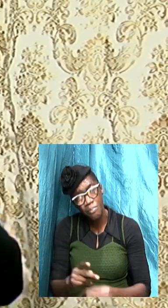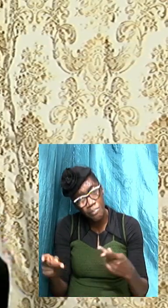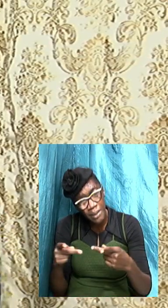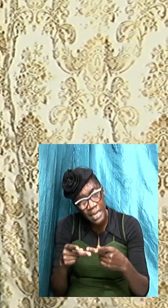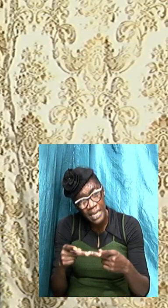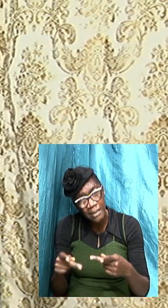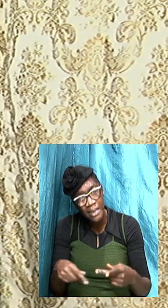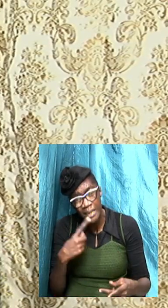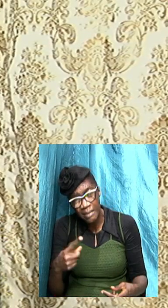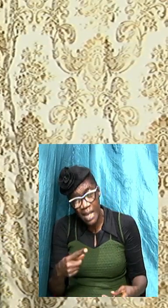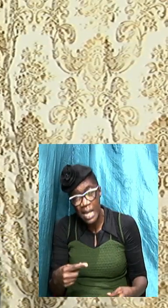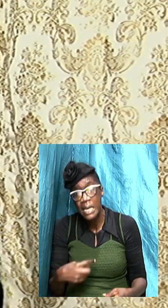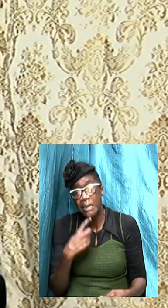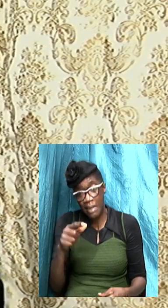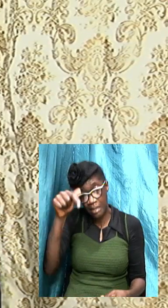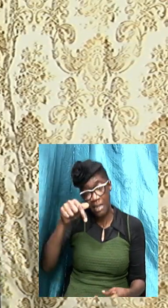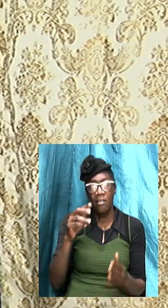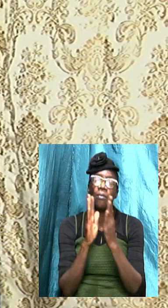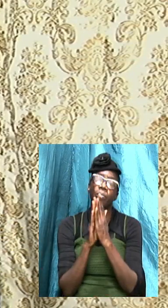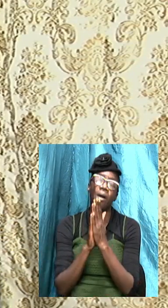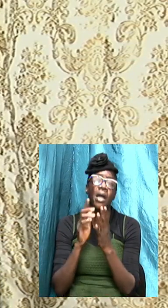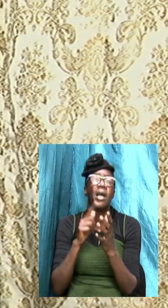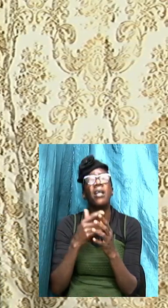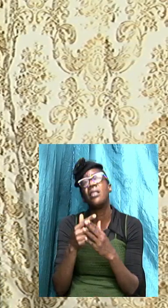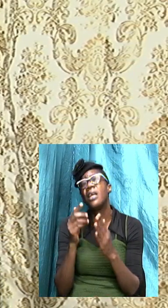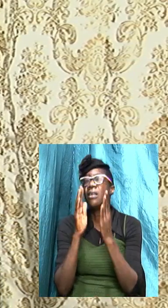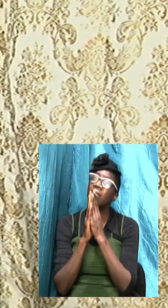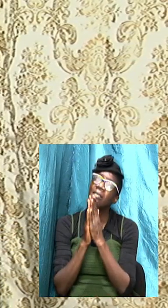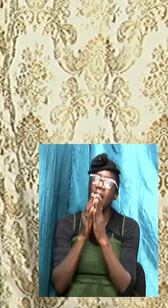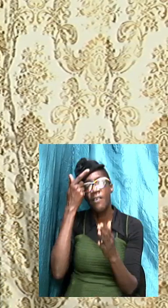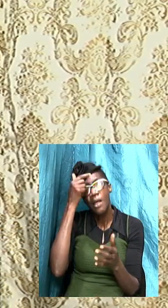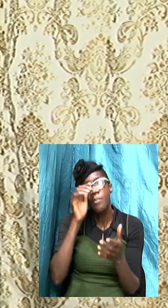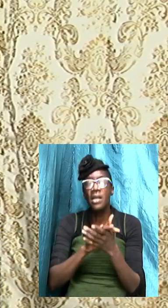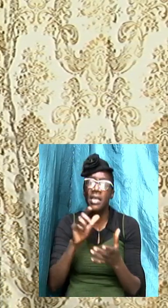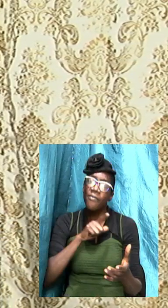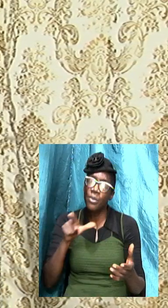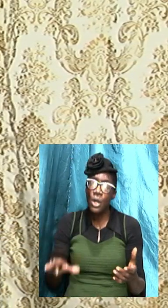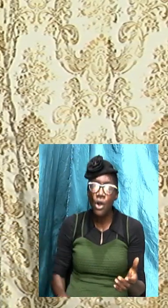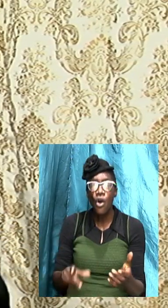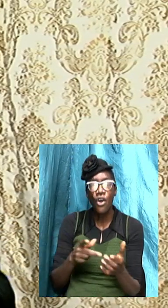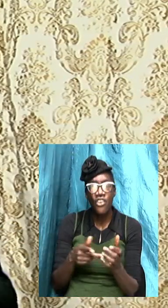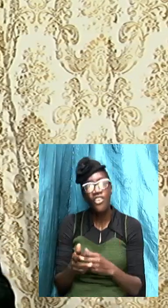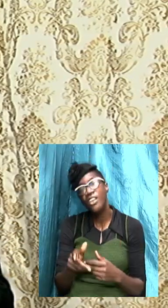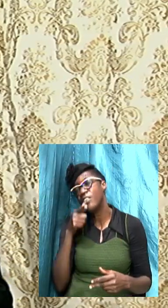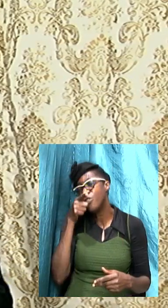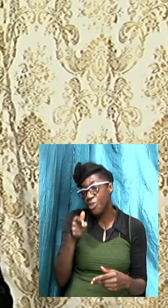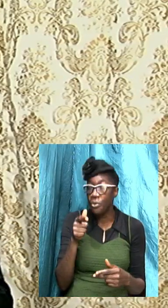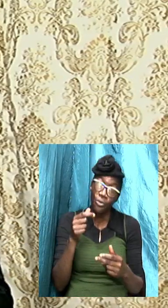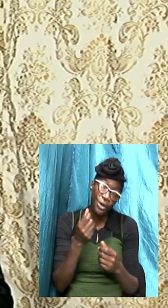say this prayer with me and you are saved believe on the Lord Jesus Christ and you are saved